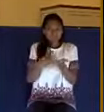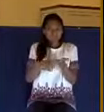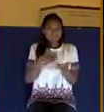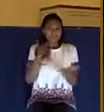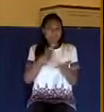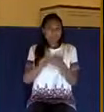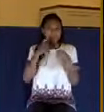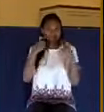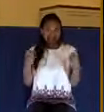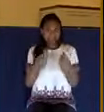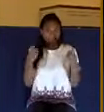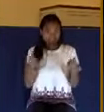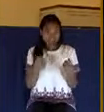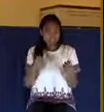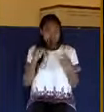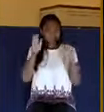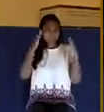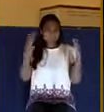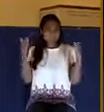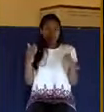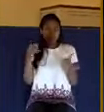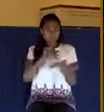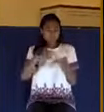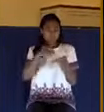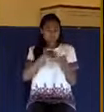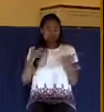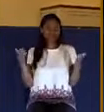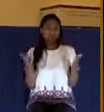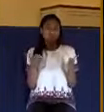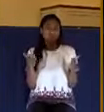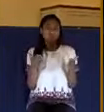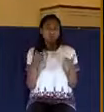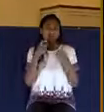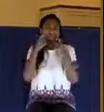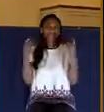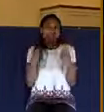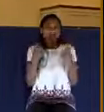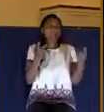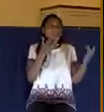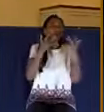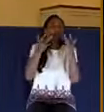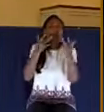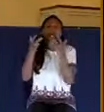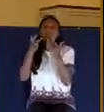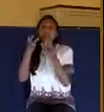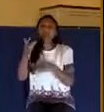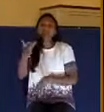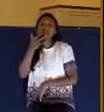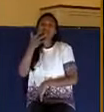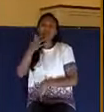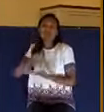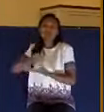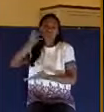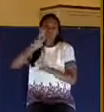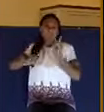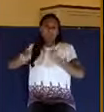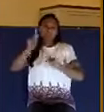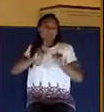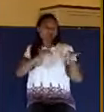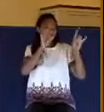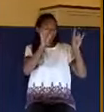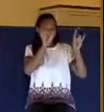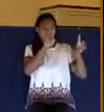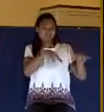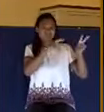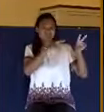The focus of what he's going to talk about here in these verses is the sin of showing favoritism to the rich and despising